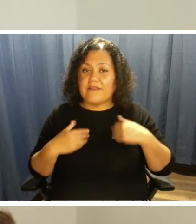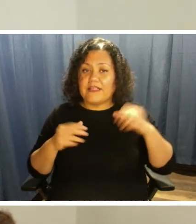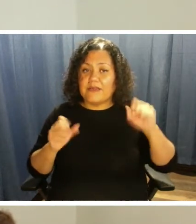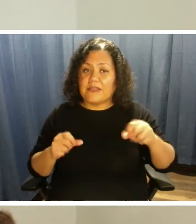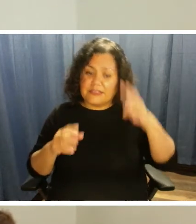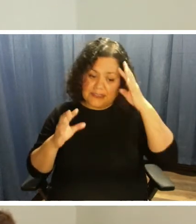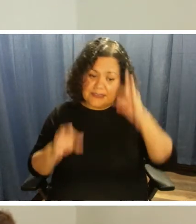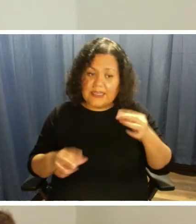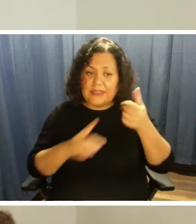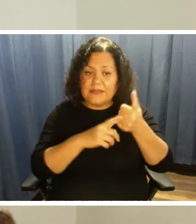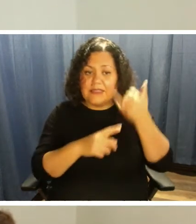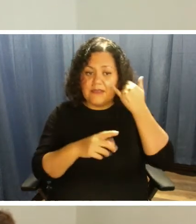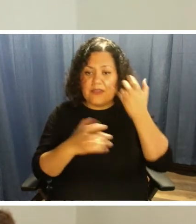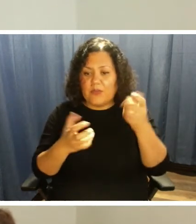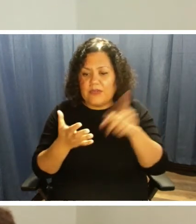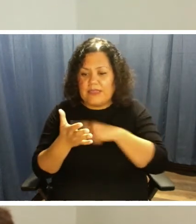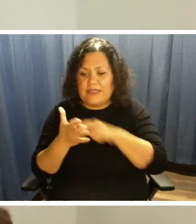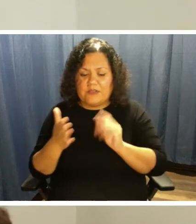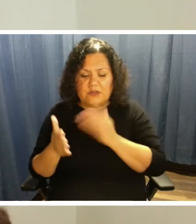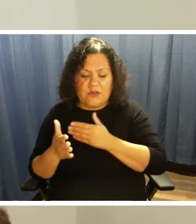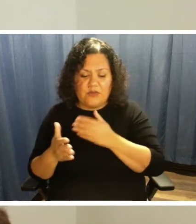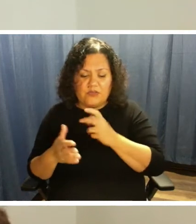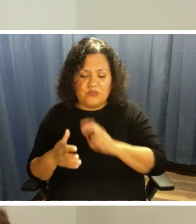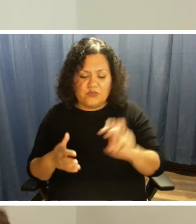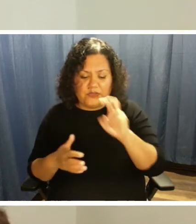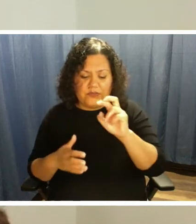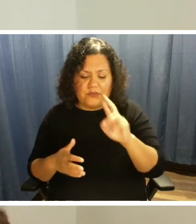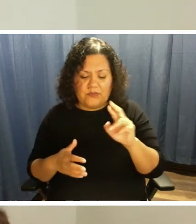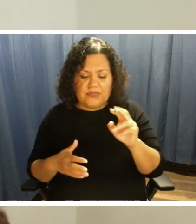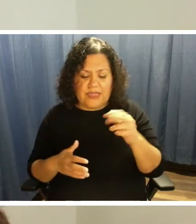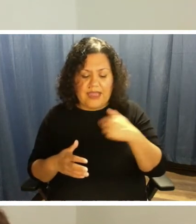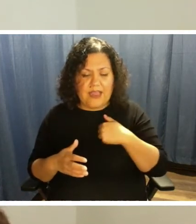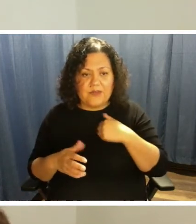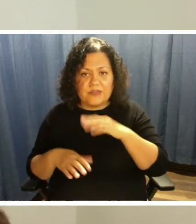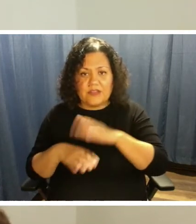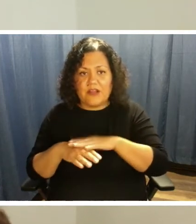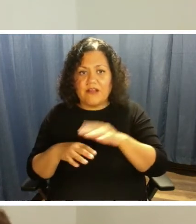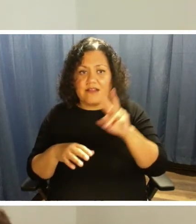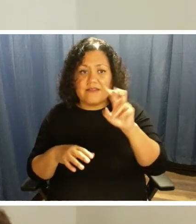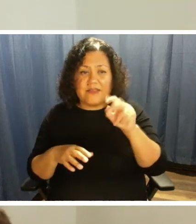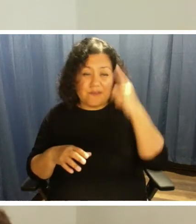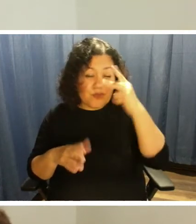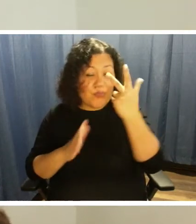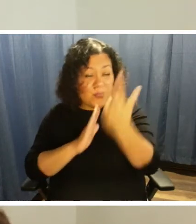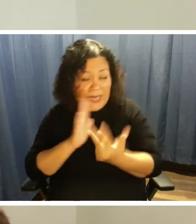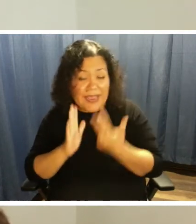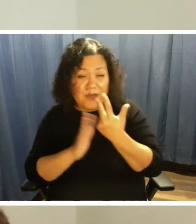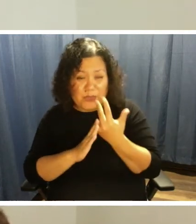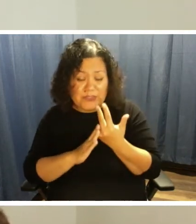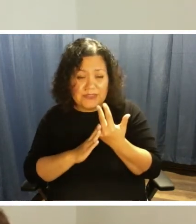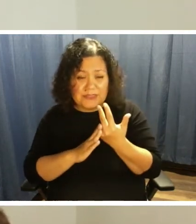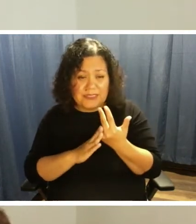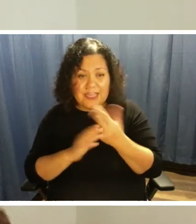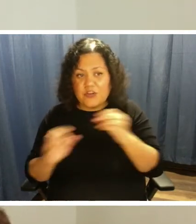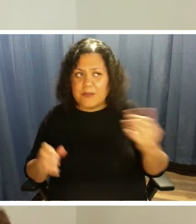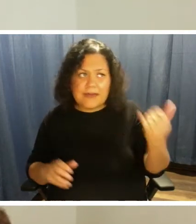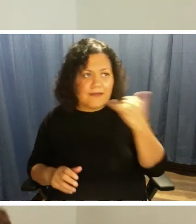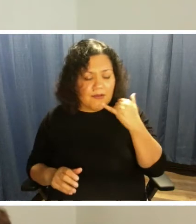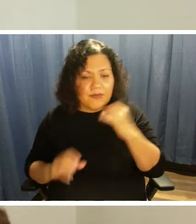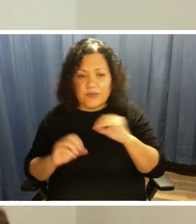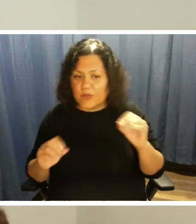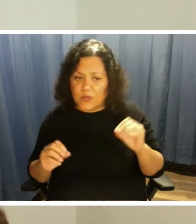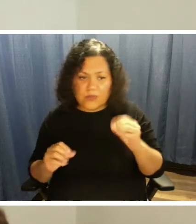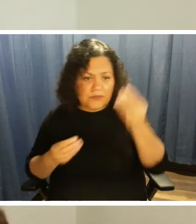to cancel a trip. And we're on the van. I was on the van three hours and nobody called. Nobody said